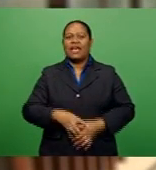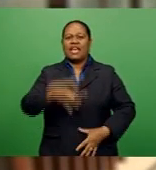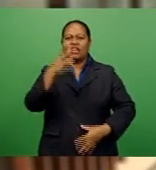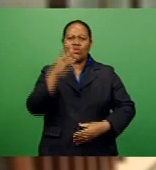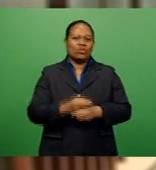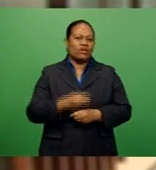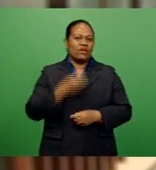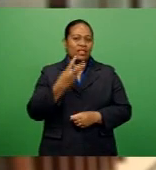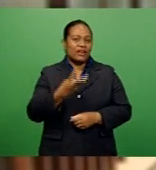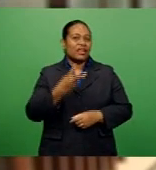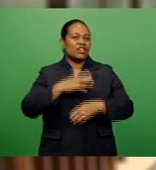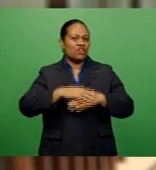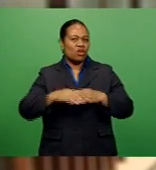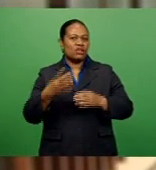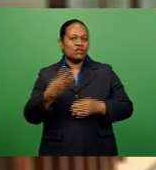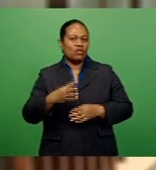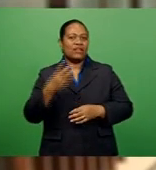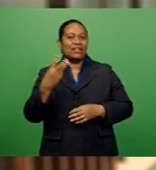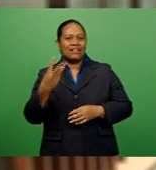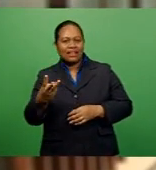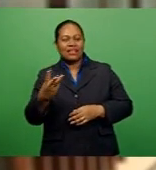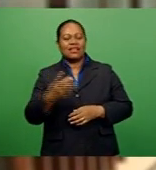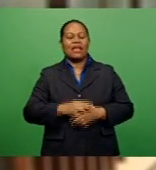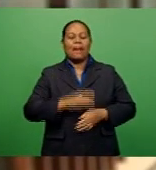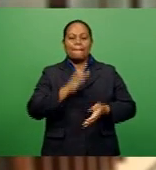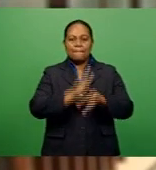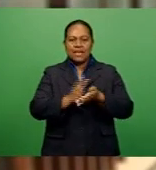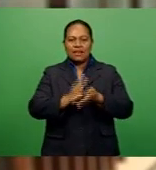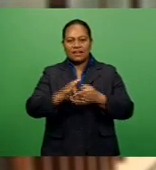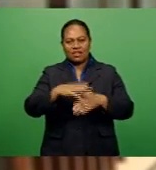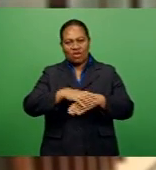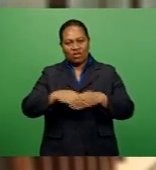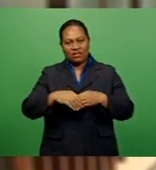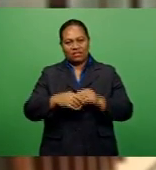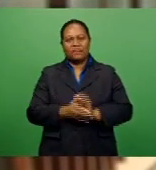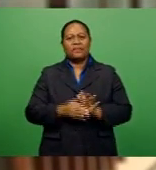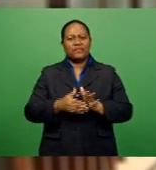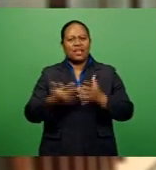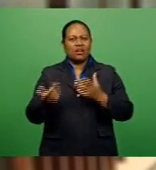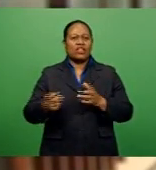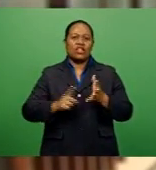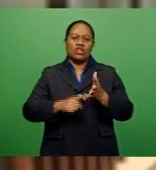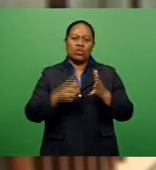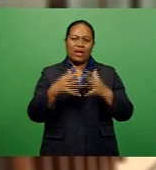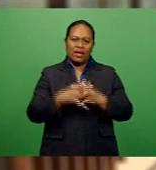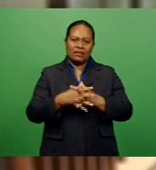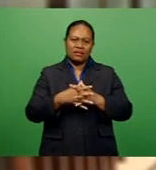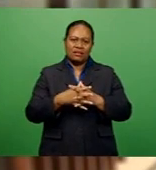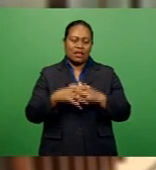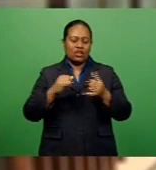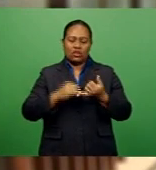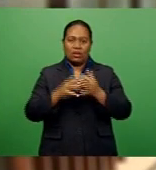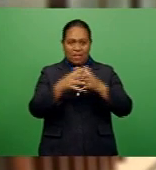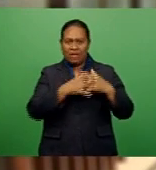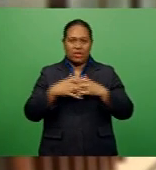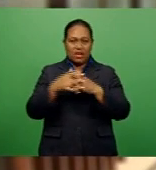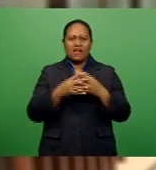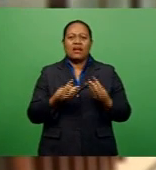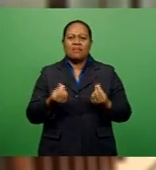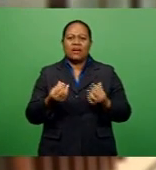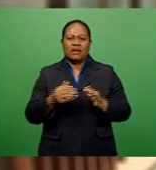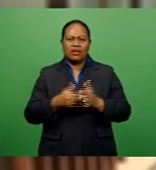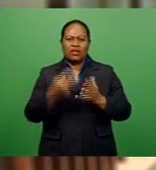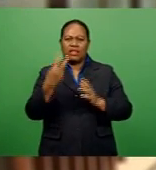concluded at $3.43 billion. Meanwhile, the U.S. dollar fell to a three-year low against its Australian